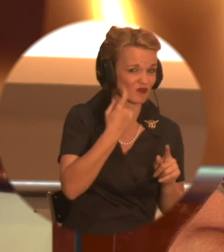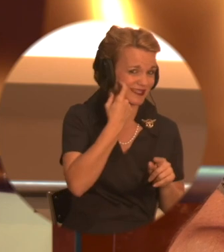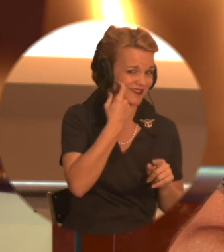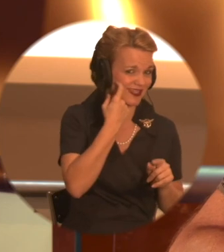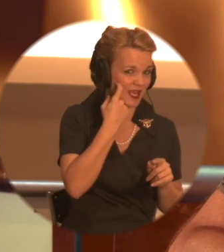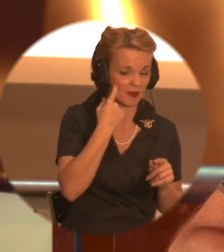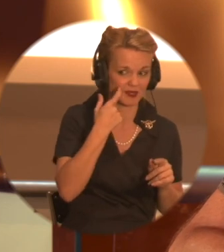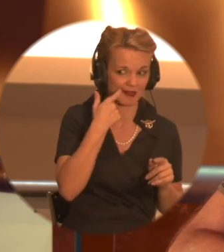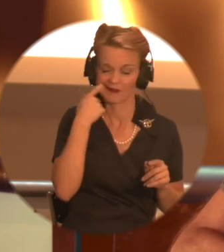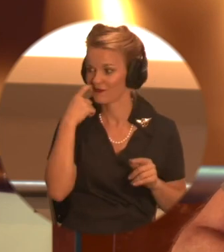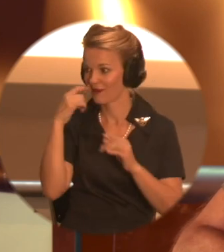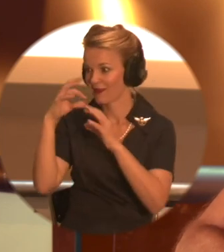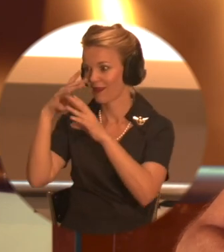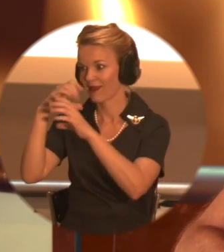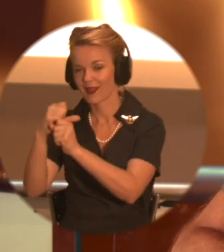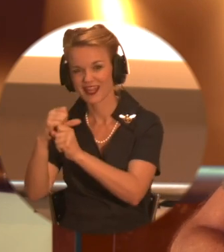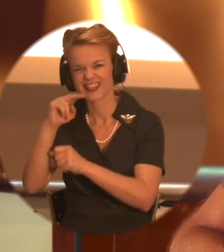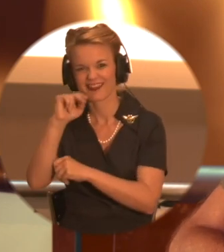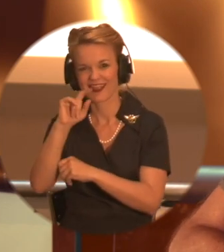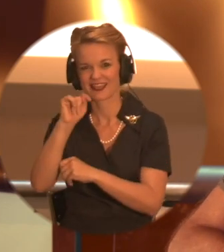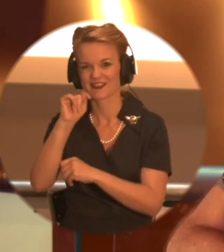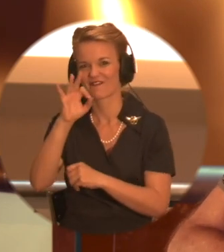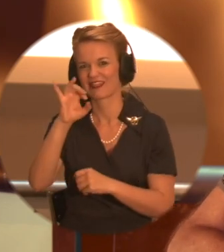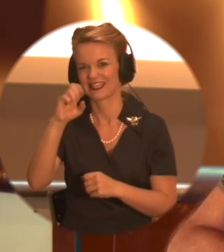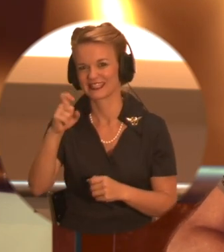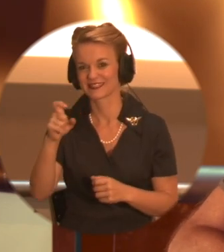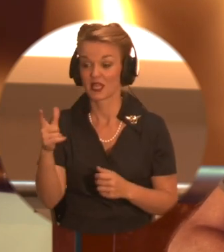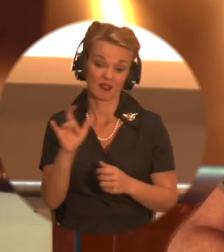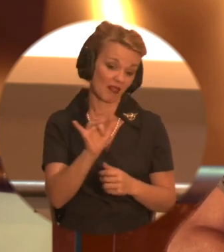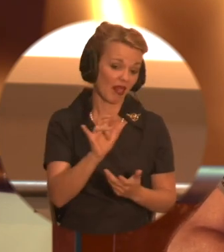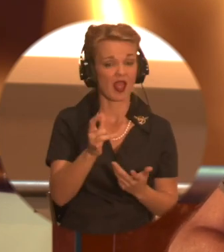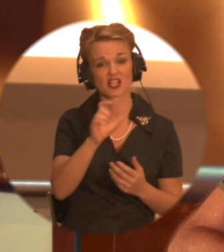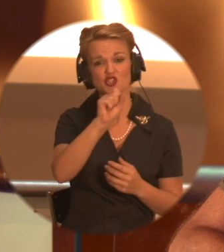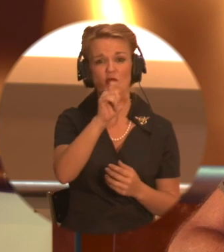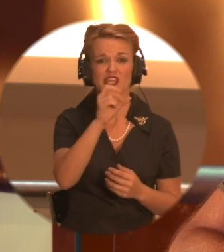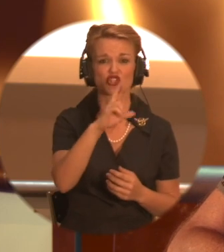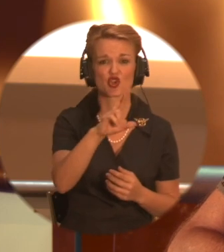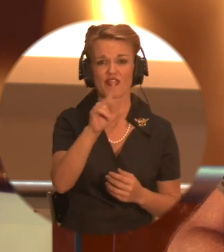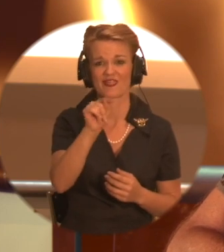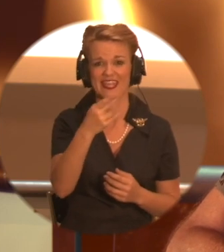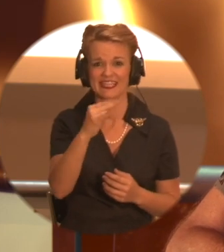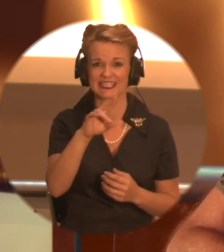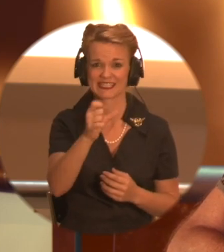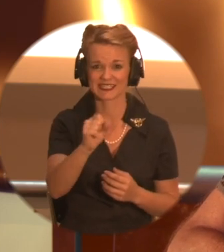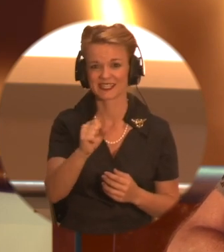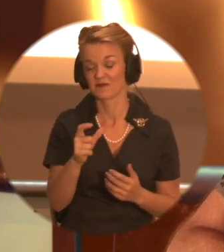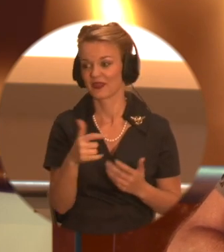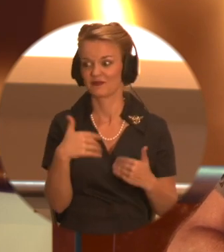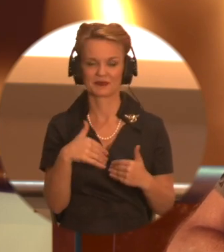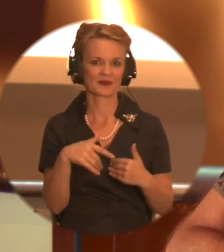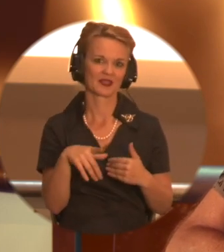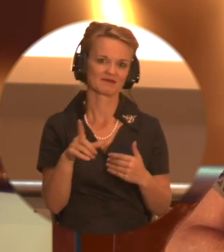on a lot of Netflix stuff, like Stranger Things. Yeah, you're in the town for that, as I like to say. Yeah. You know, I, I want to go visit their set. Uh, I, I,